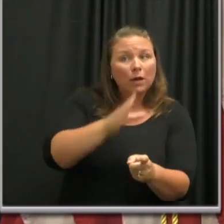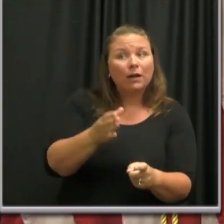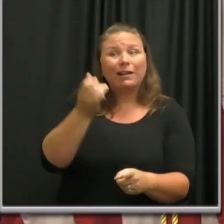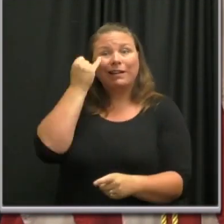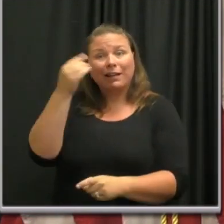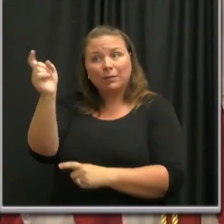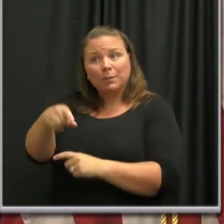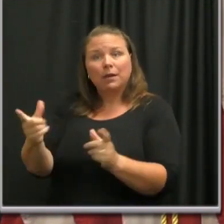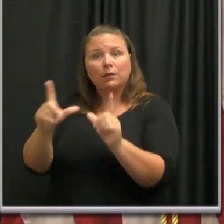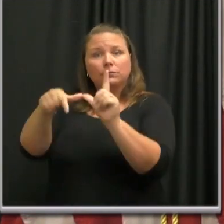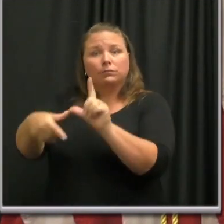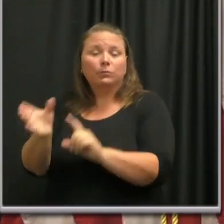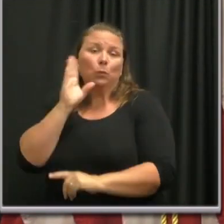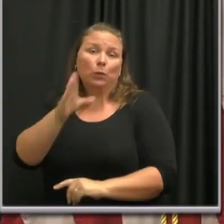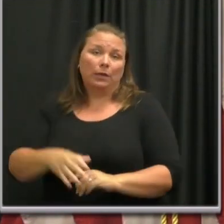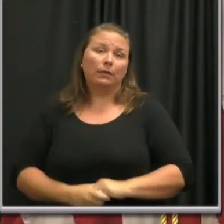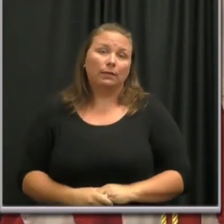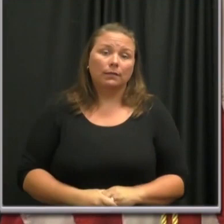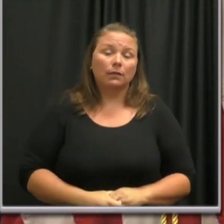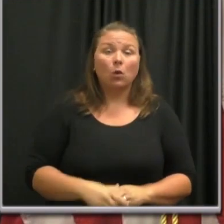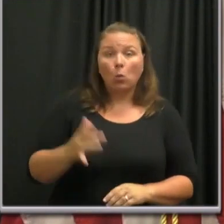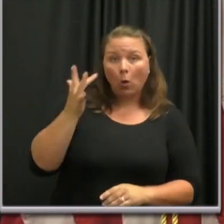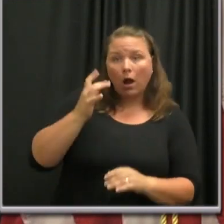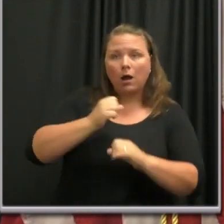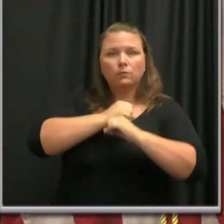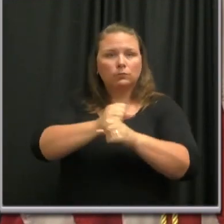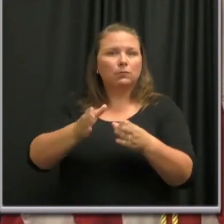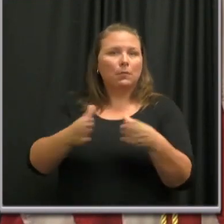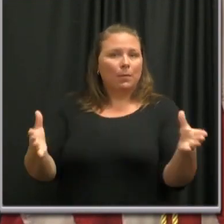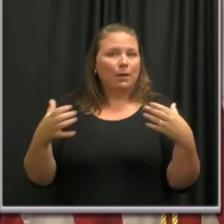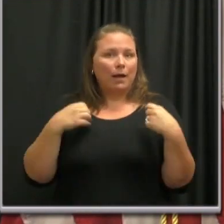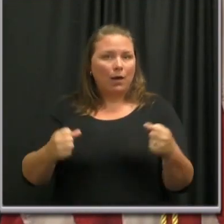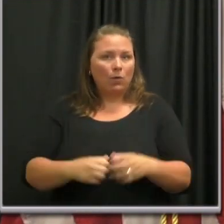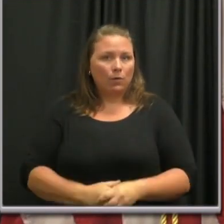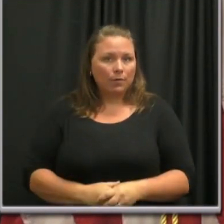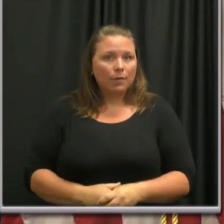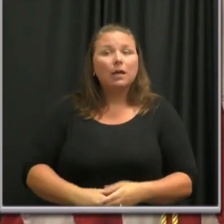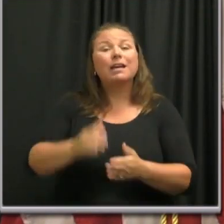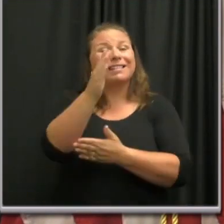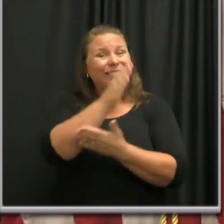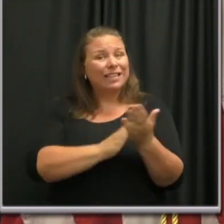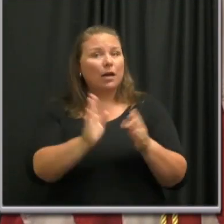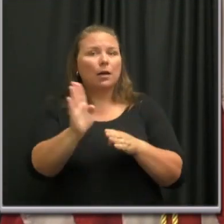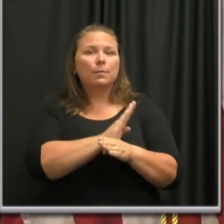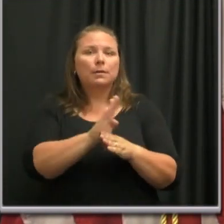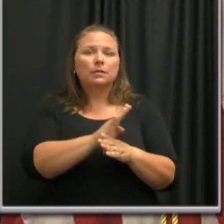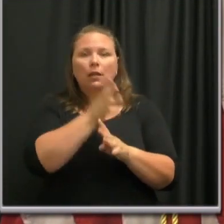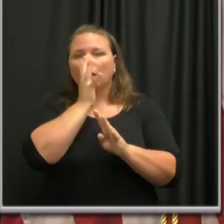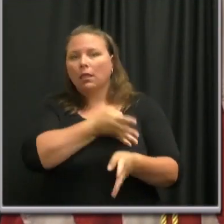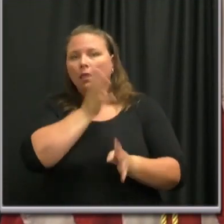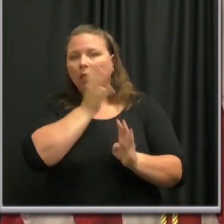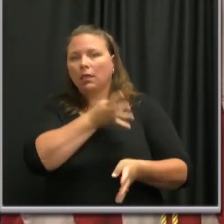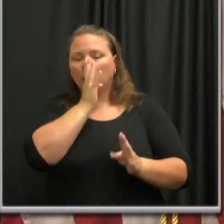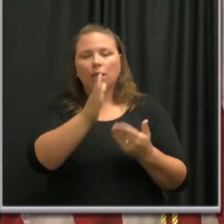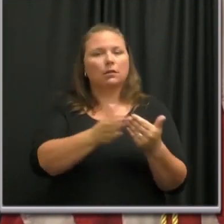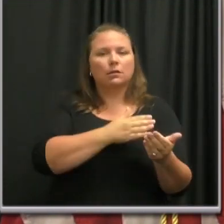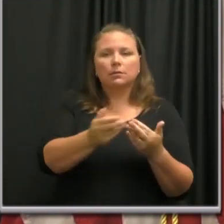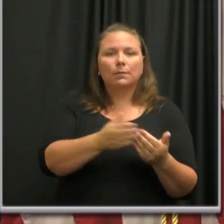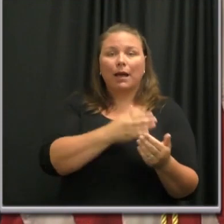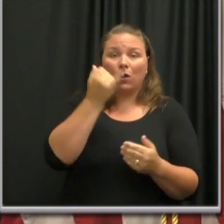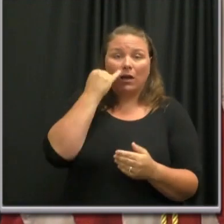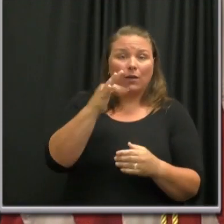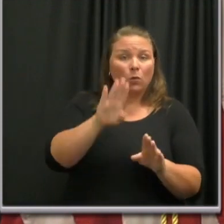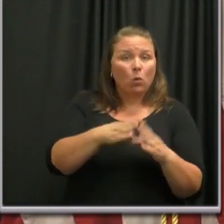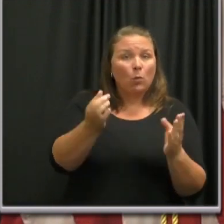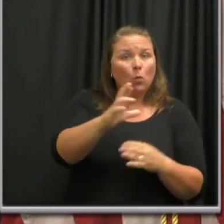to protect public health. Ultimately, some businesses may only respond to enforcement regardless of the timing of our roadmap, but we will not